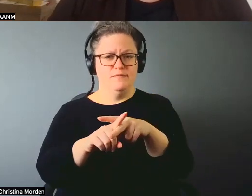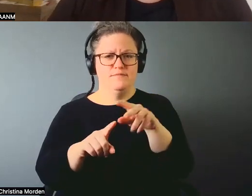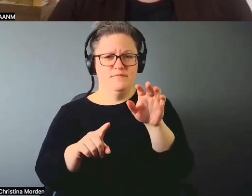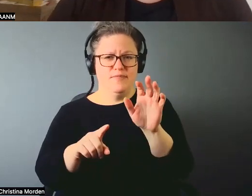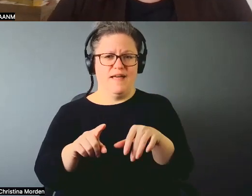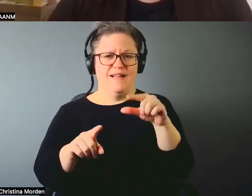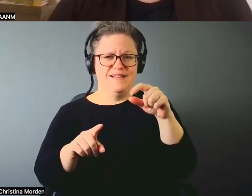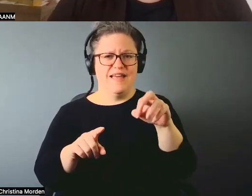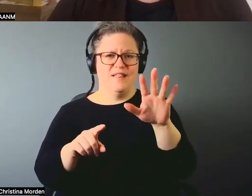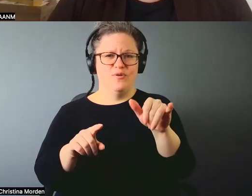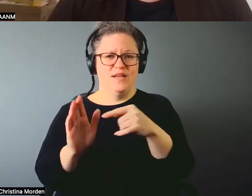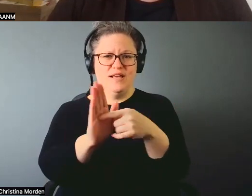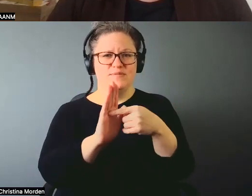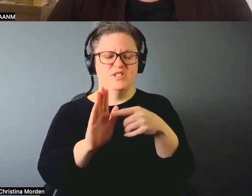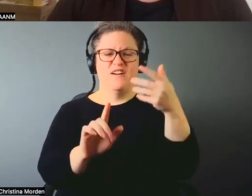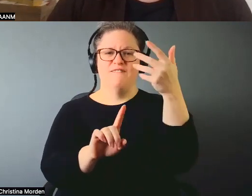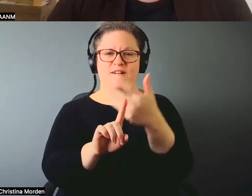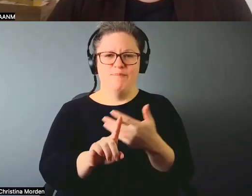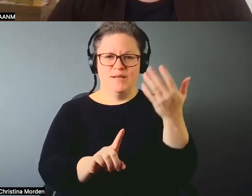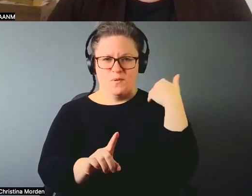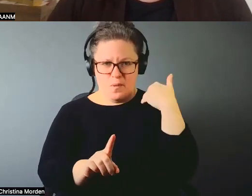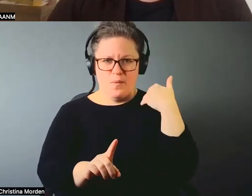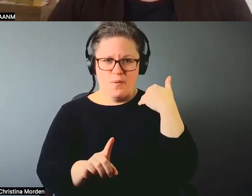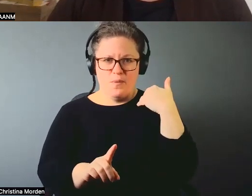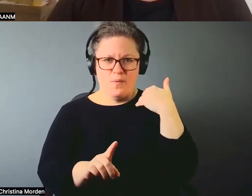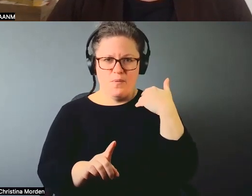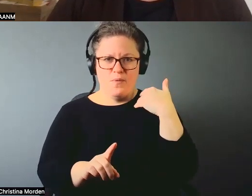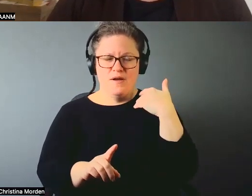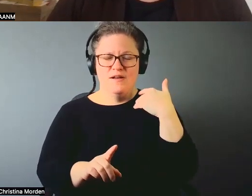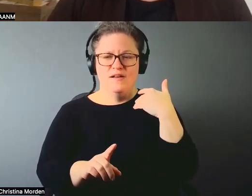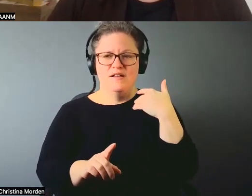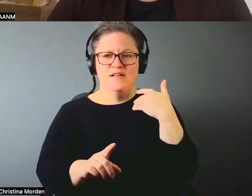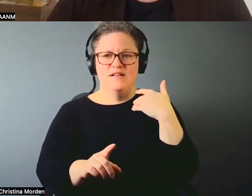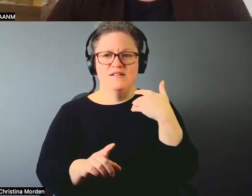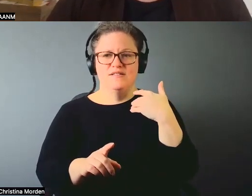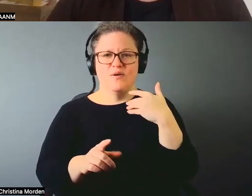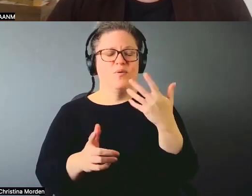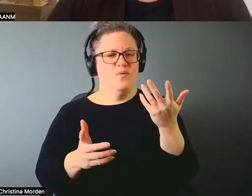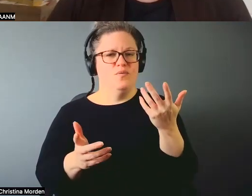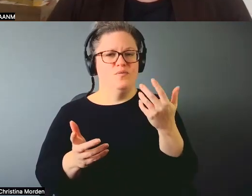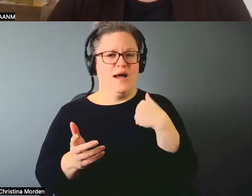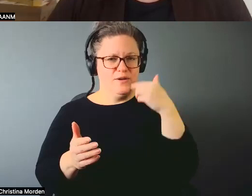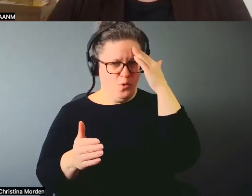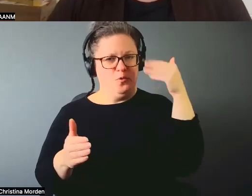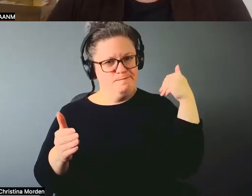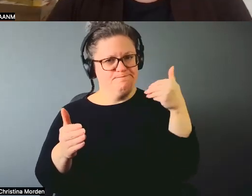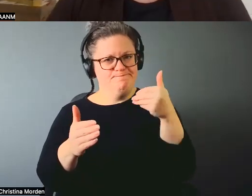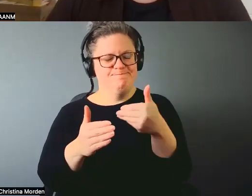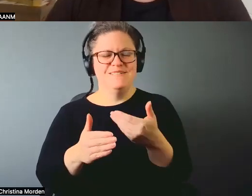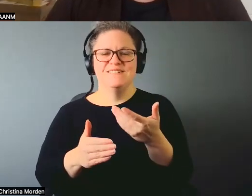you know, yes, I mean, some people are just like a little bit in shock, you know, of it all.